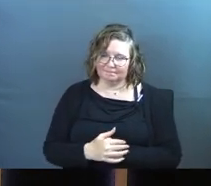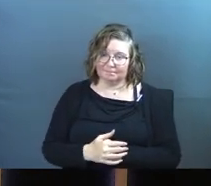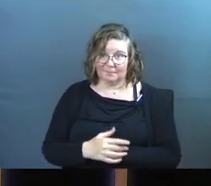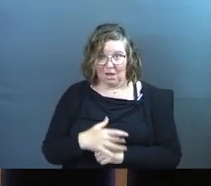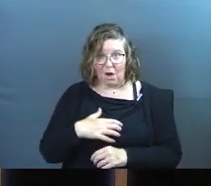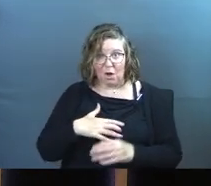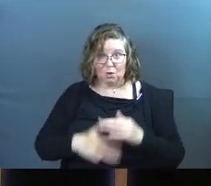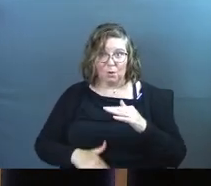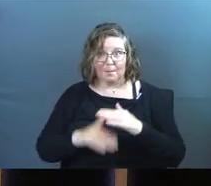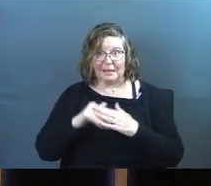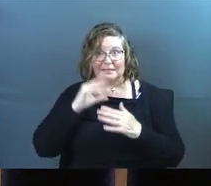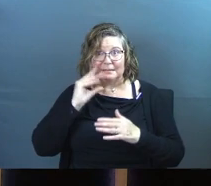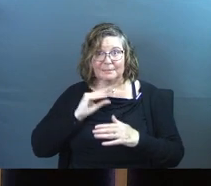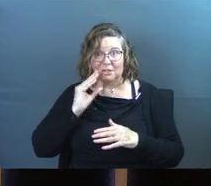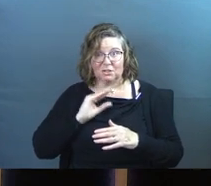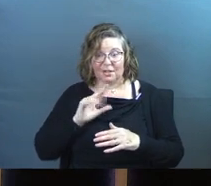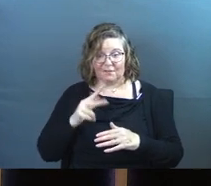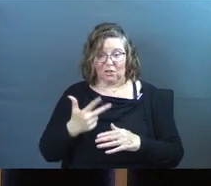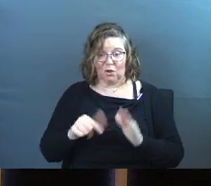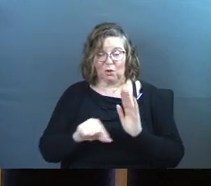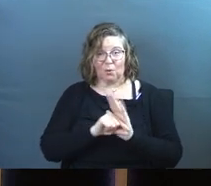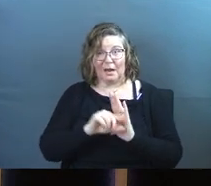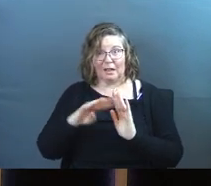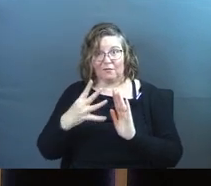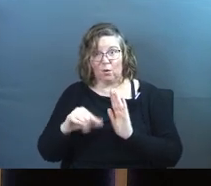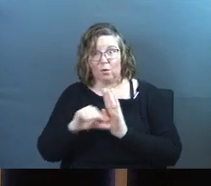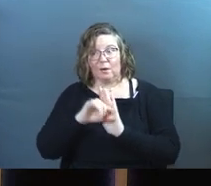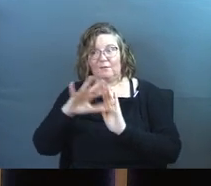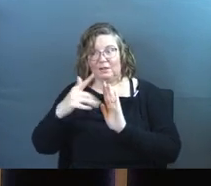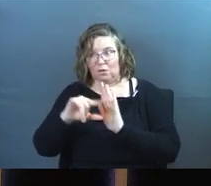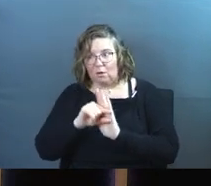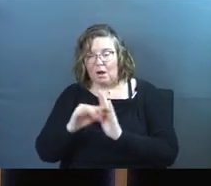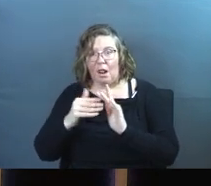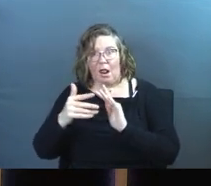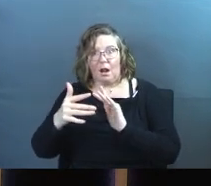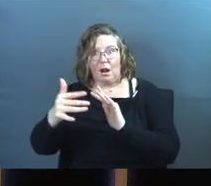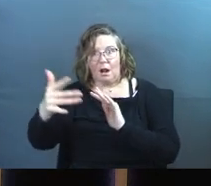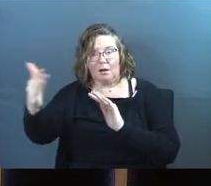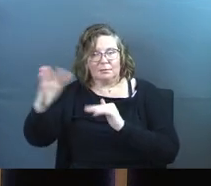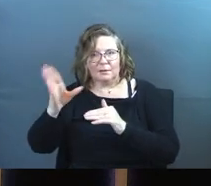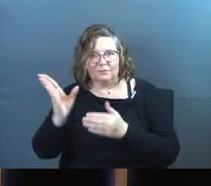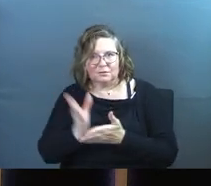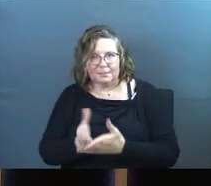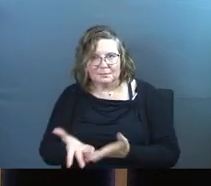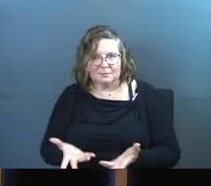Are you maximizing the experience of the third grade, and then the fourth grade, and then the fifth grade? It never stops.